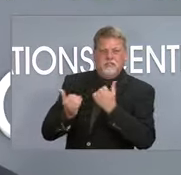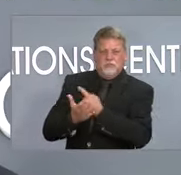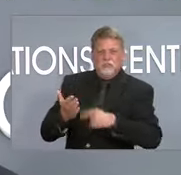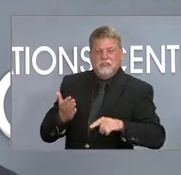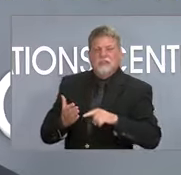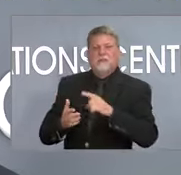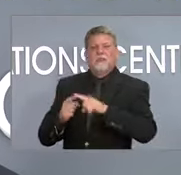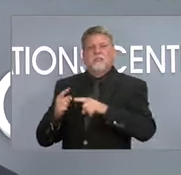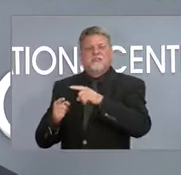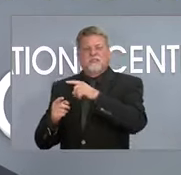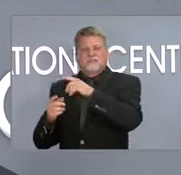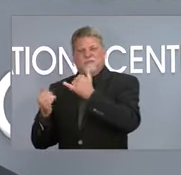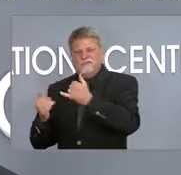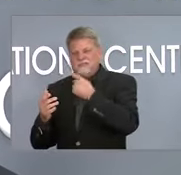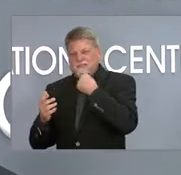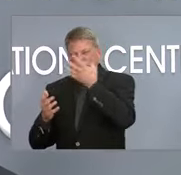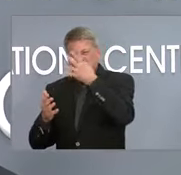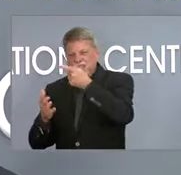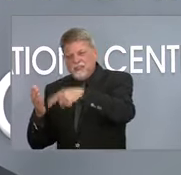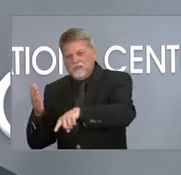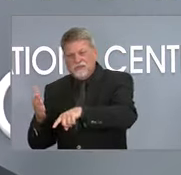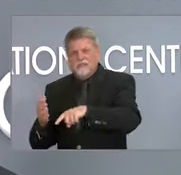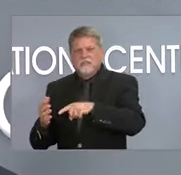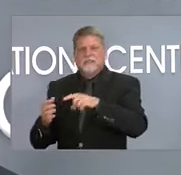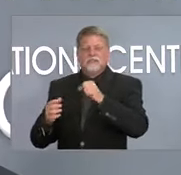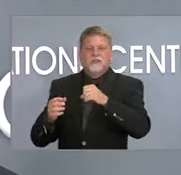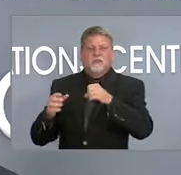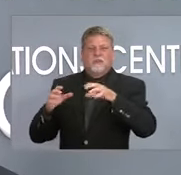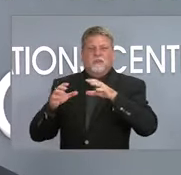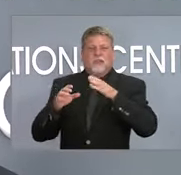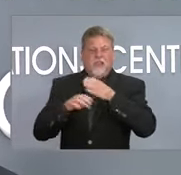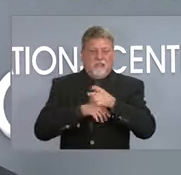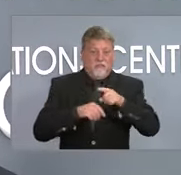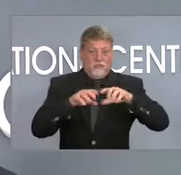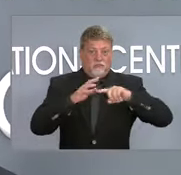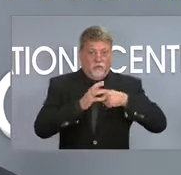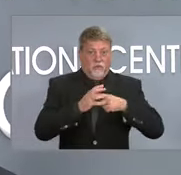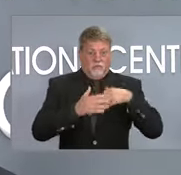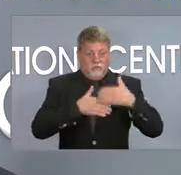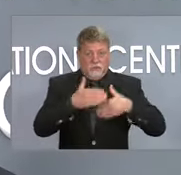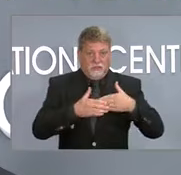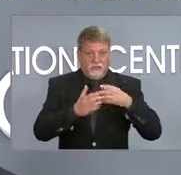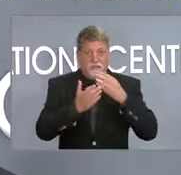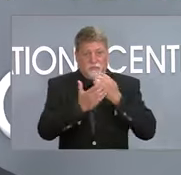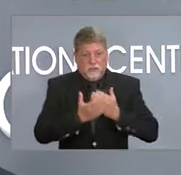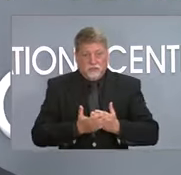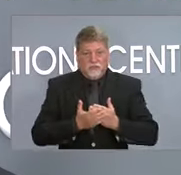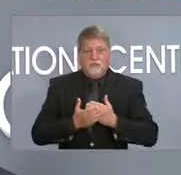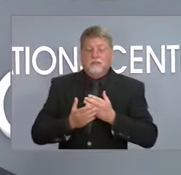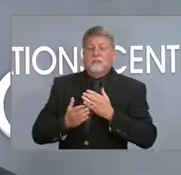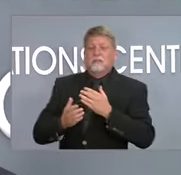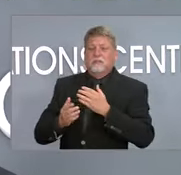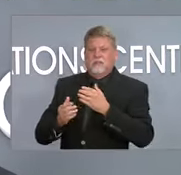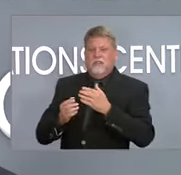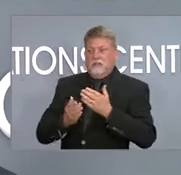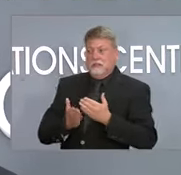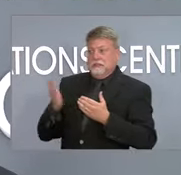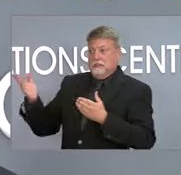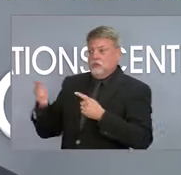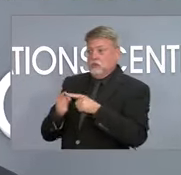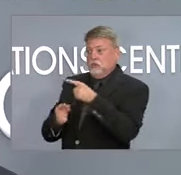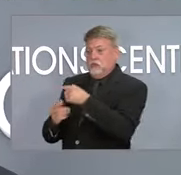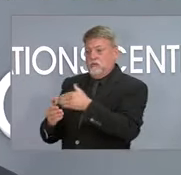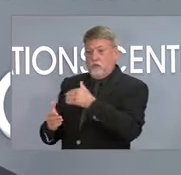next week. So once, once the chamber sorted out and get it to you, um, you know, before passing it, how, how long do you think that